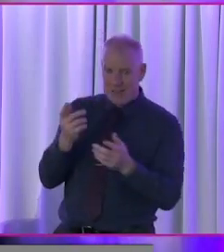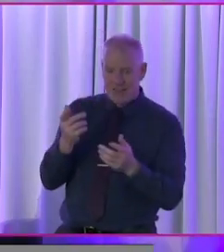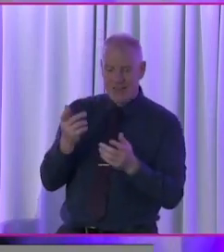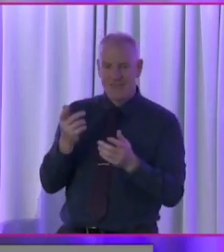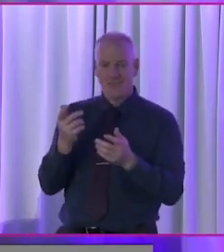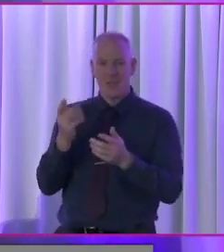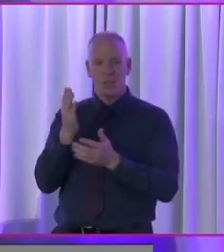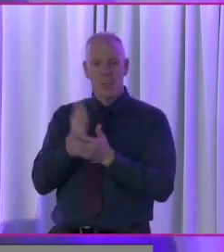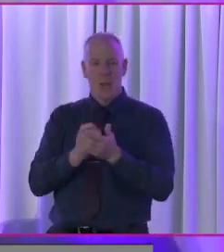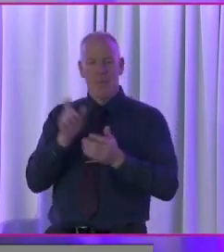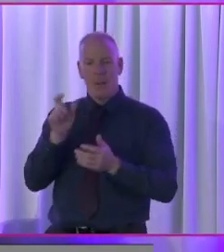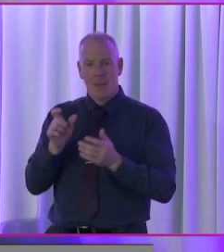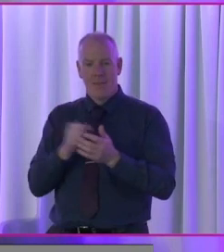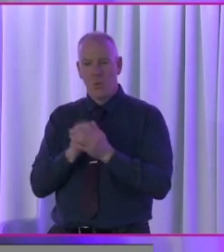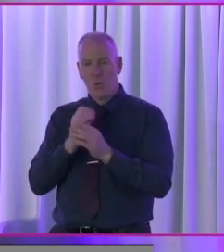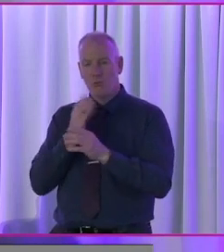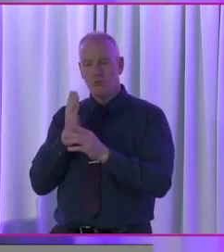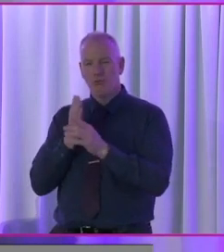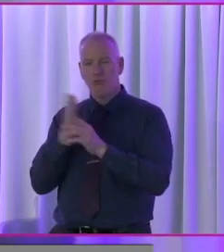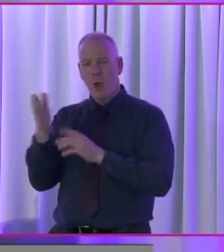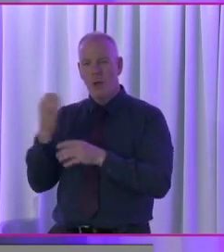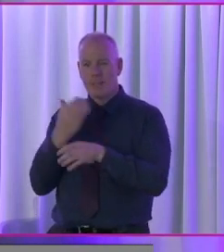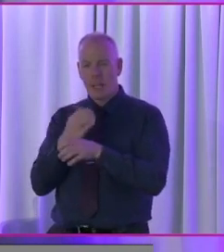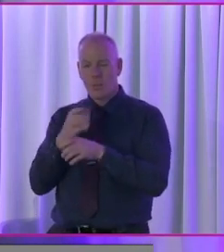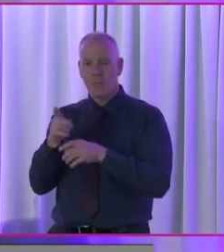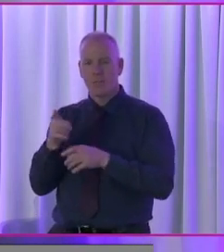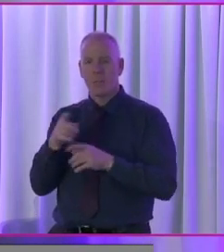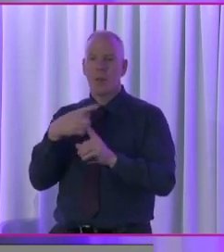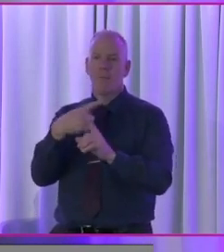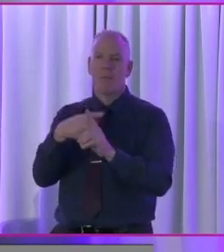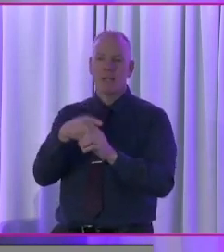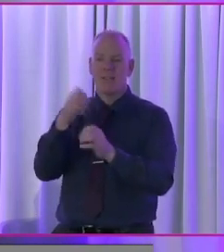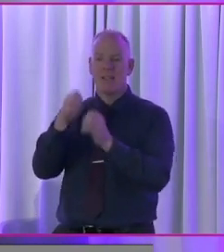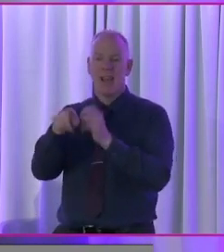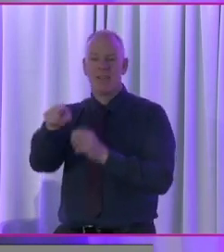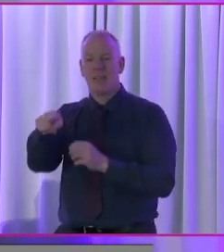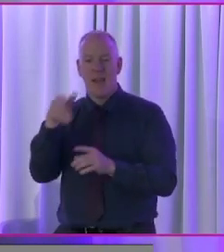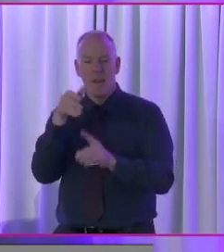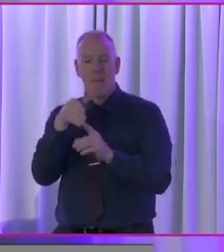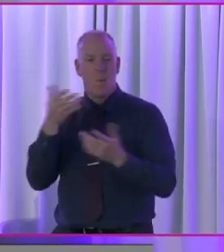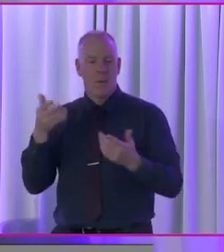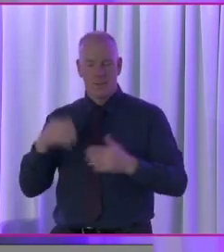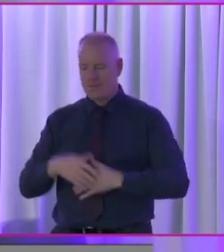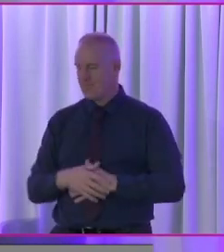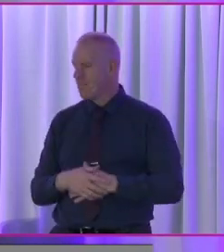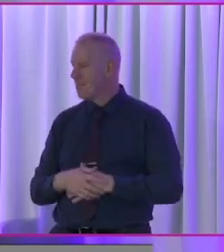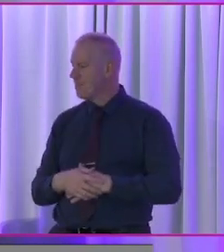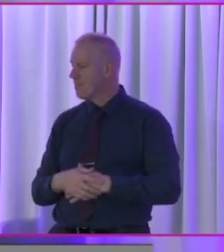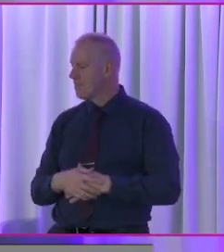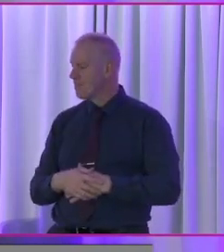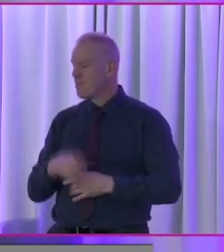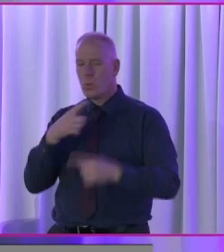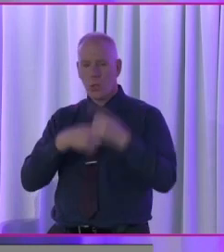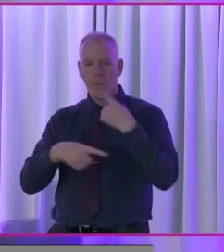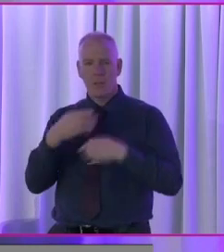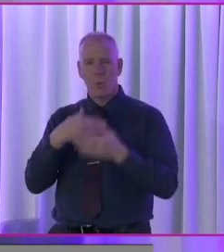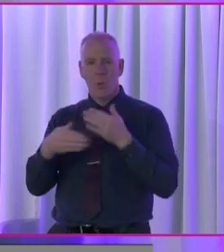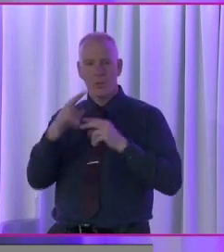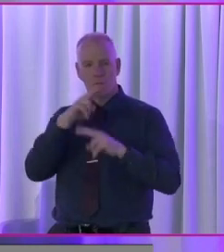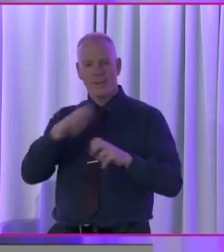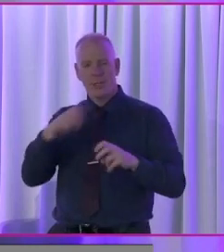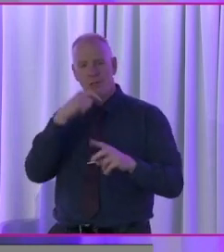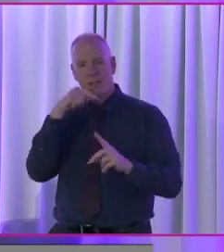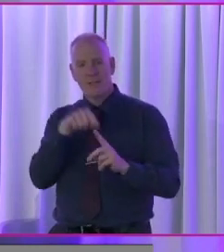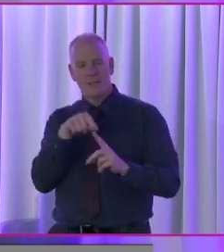The one thing I would say that the positive light at the end of the tunnel, um, here, Jerry, I think is that I'll go back to our research function.